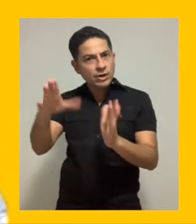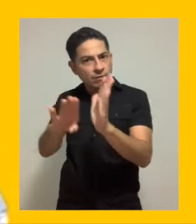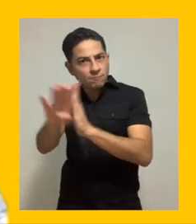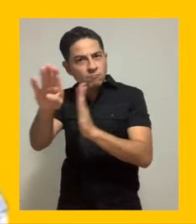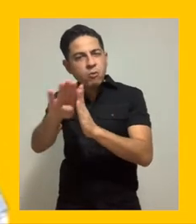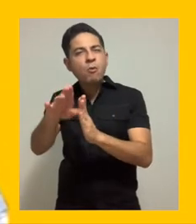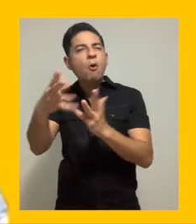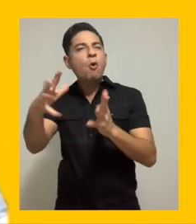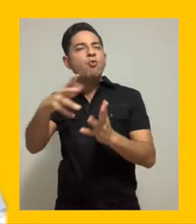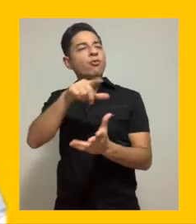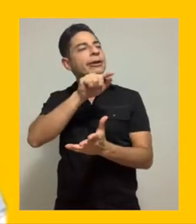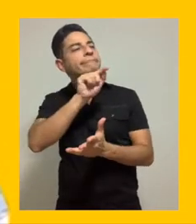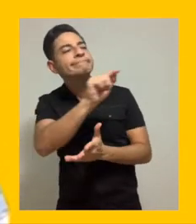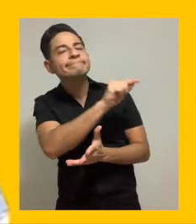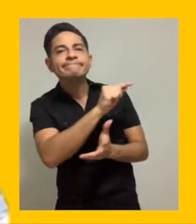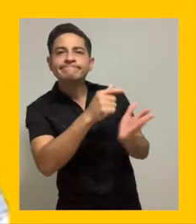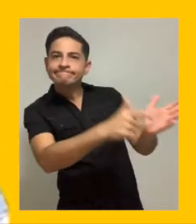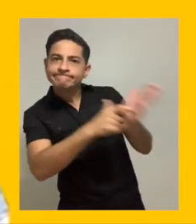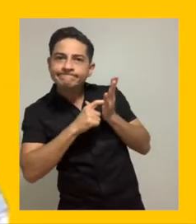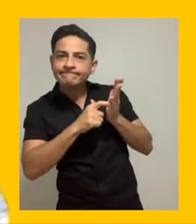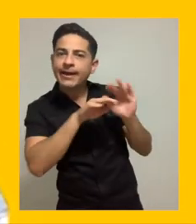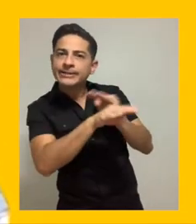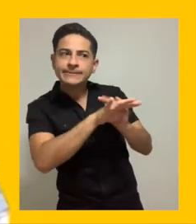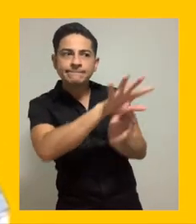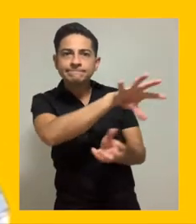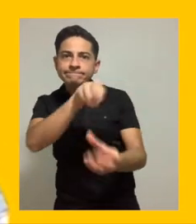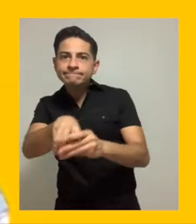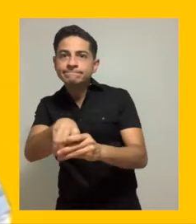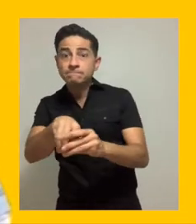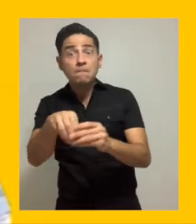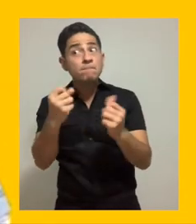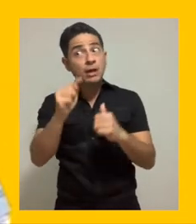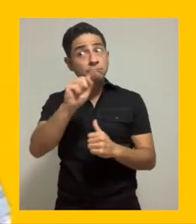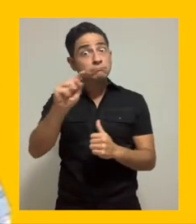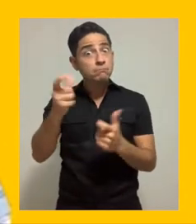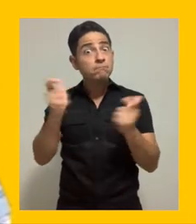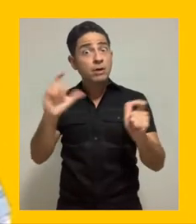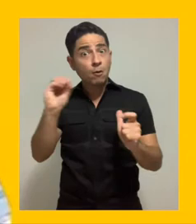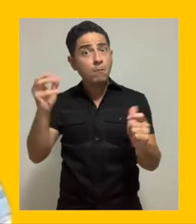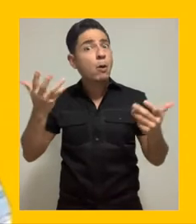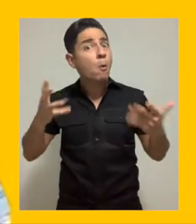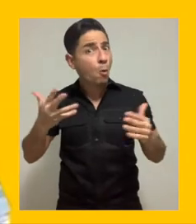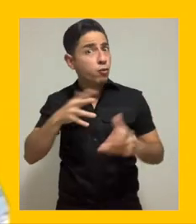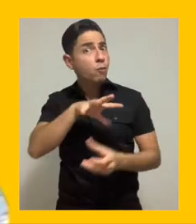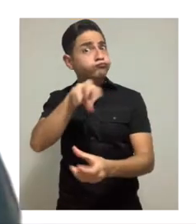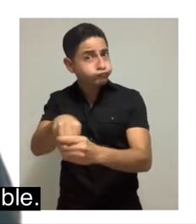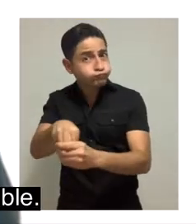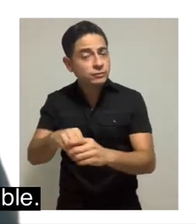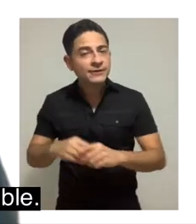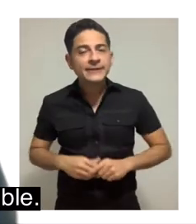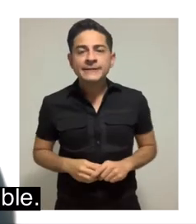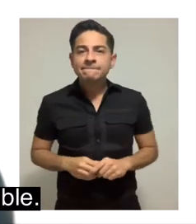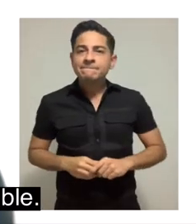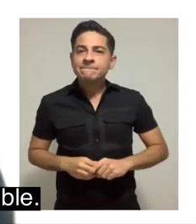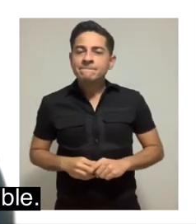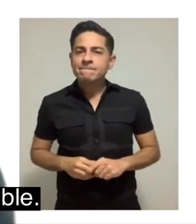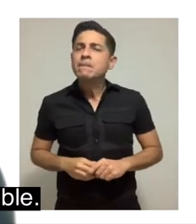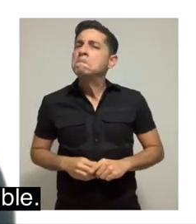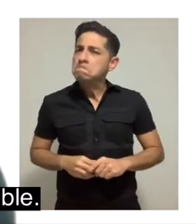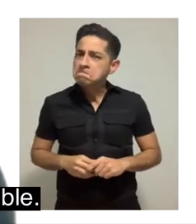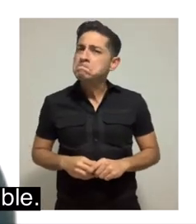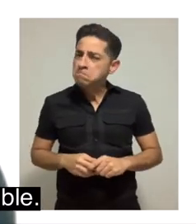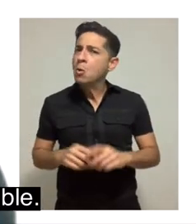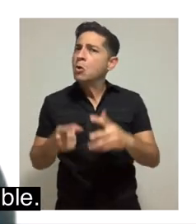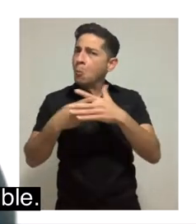their product development. And I am seeing that a lot of the big players are paying attention to it, fortunately. We've got a good head